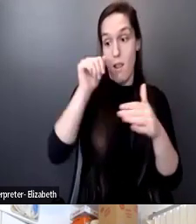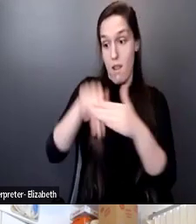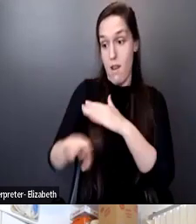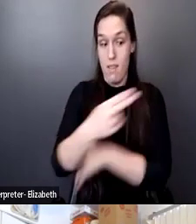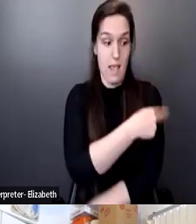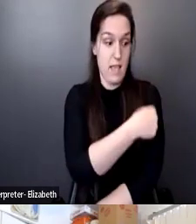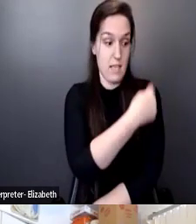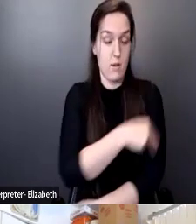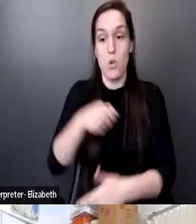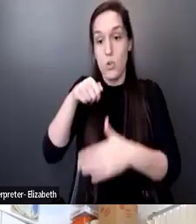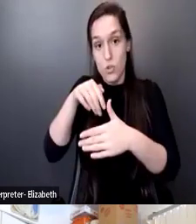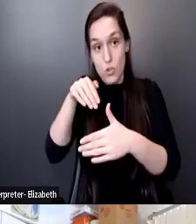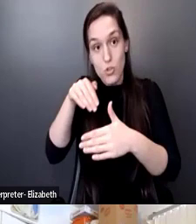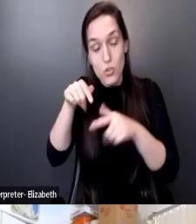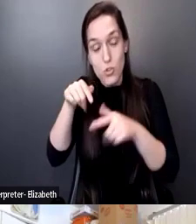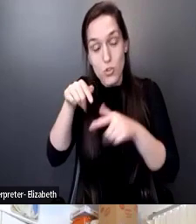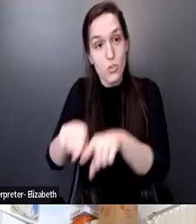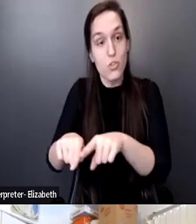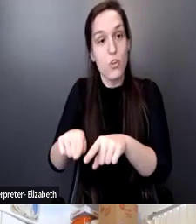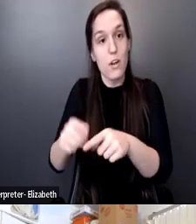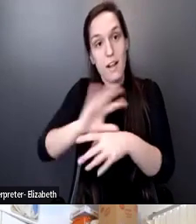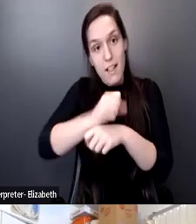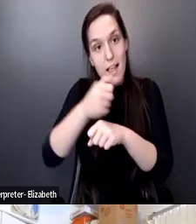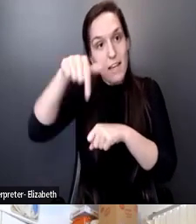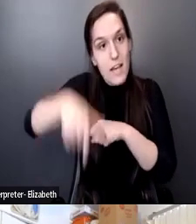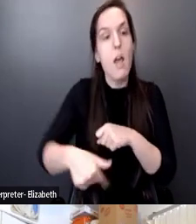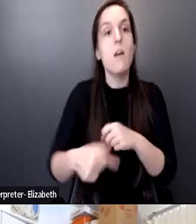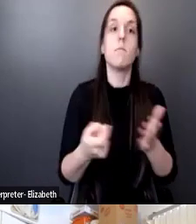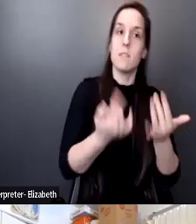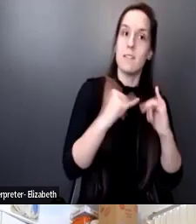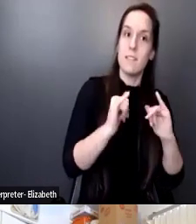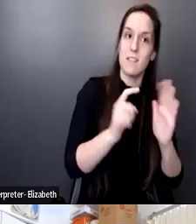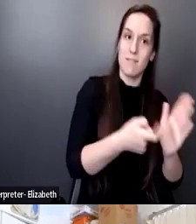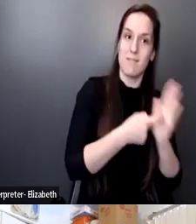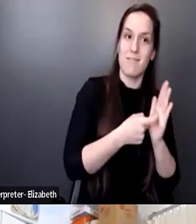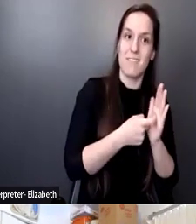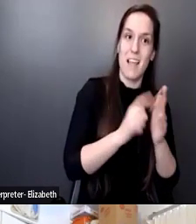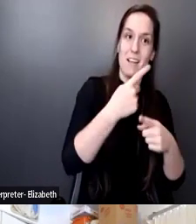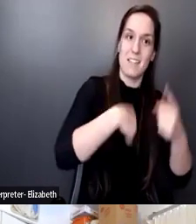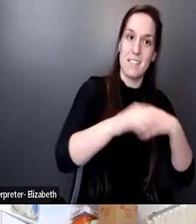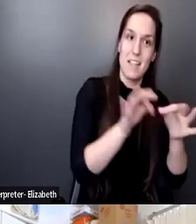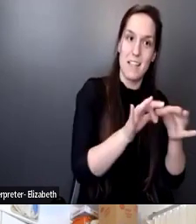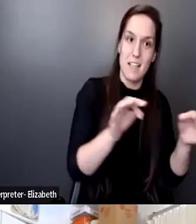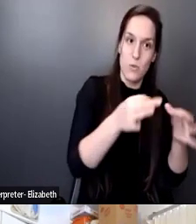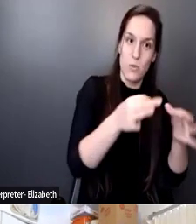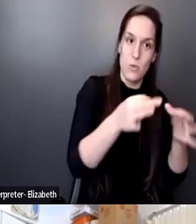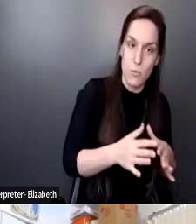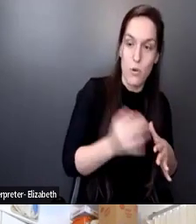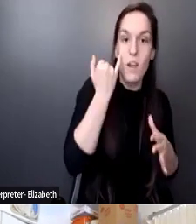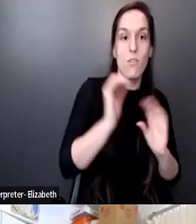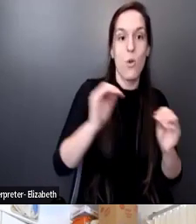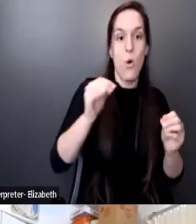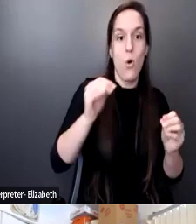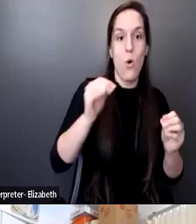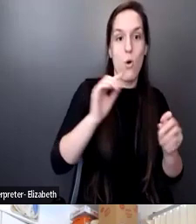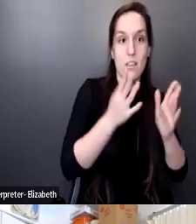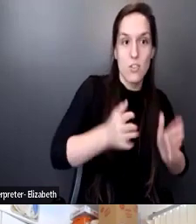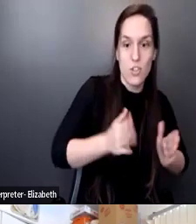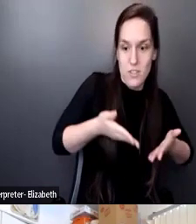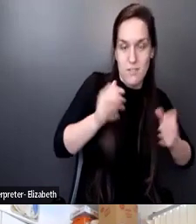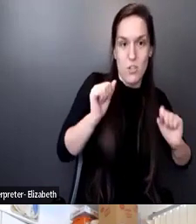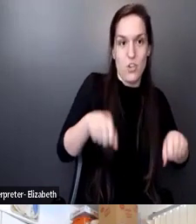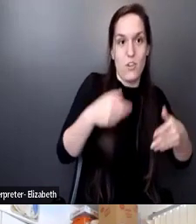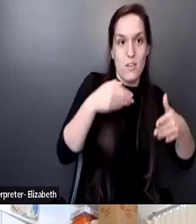lockdown, that we could have a sign language interpreter, for example, when no visitors were being allowed in. So, as time passed and new